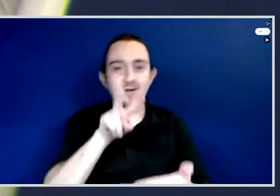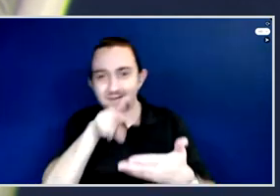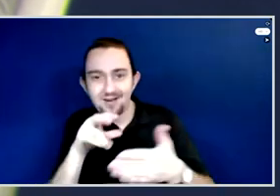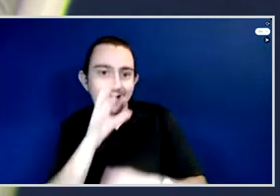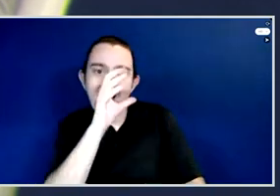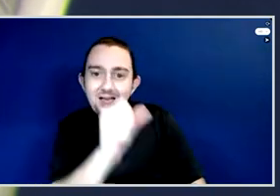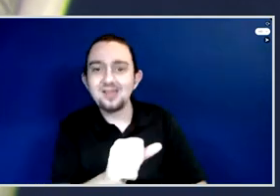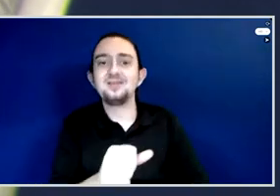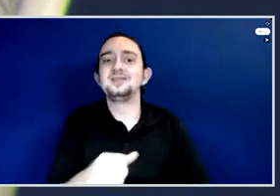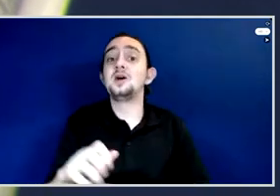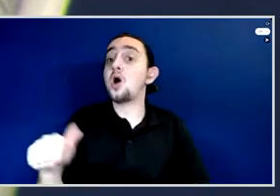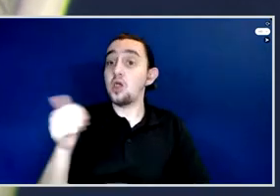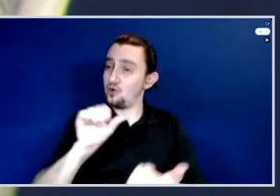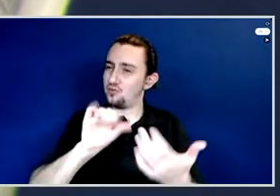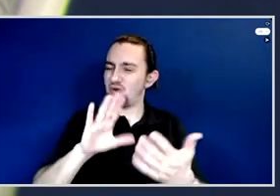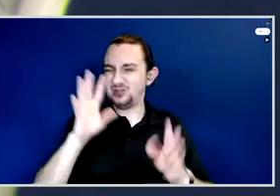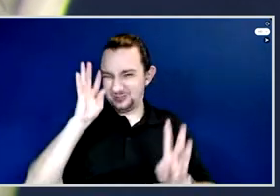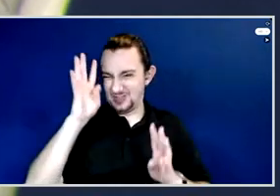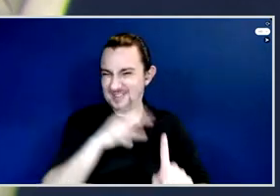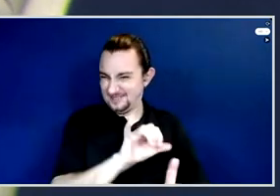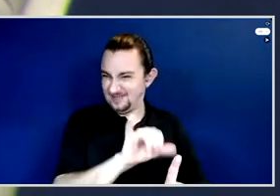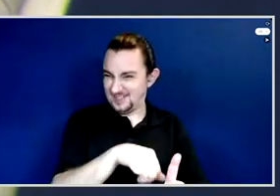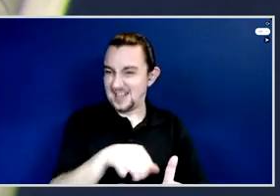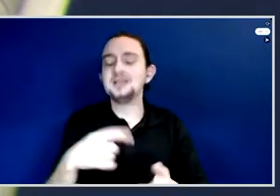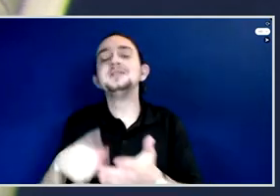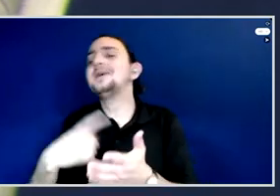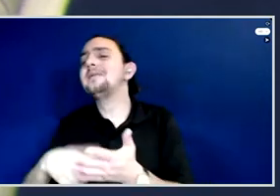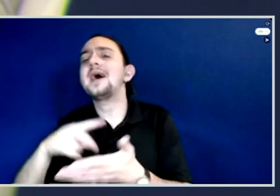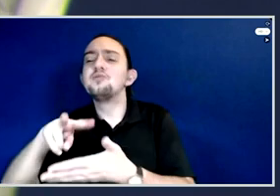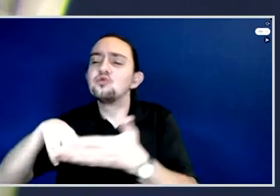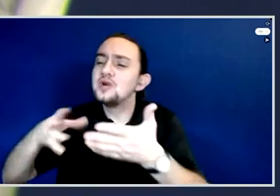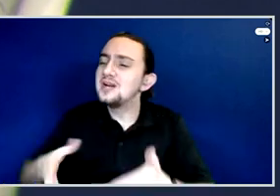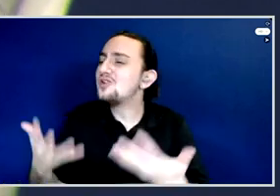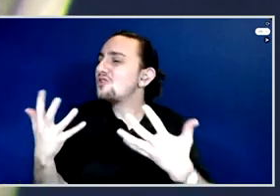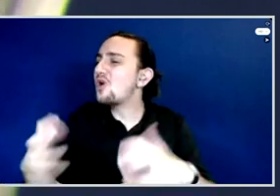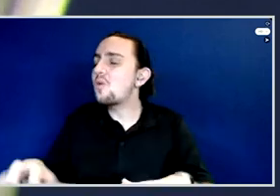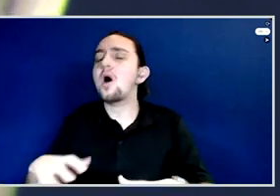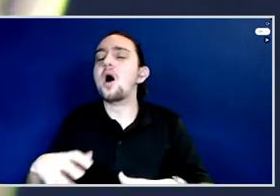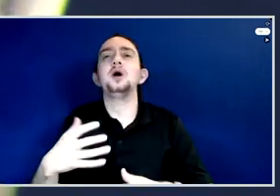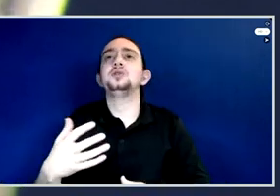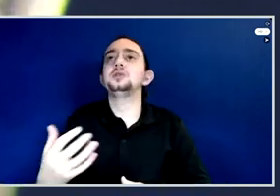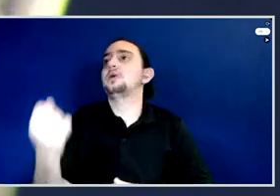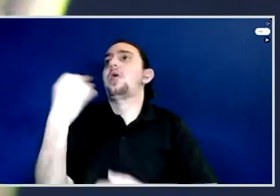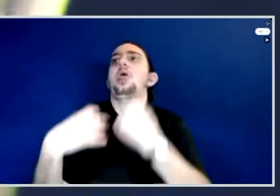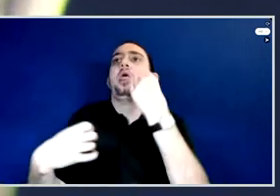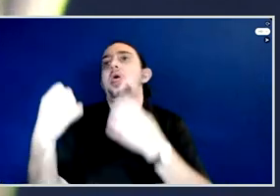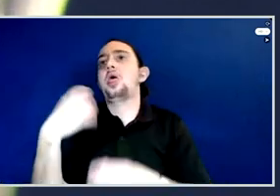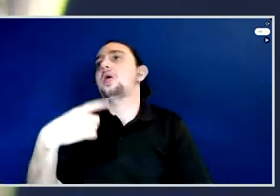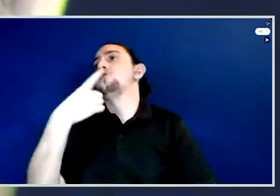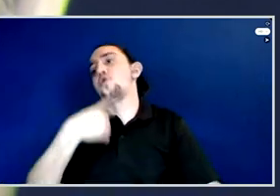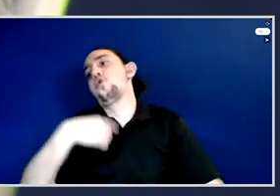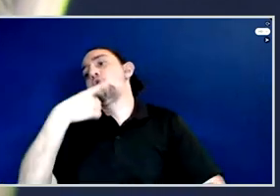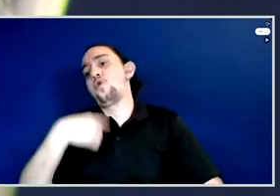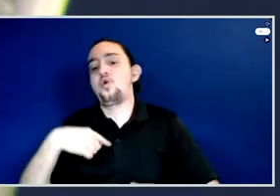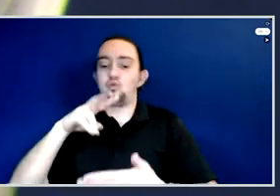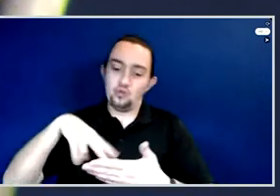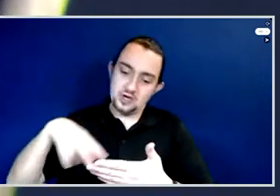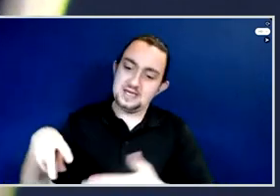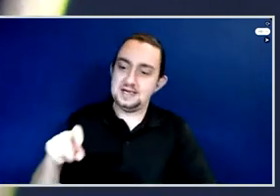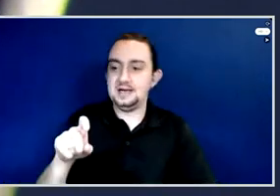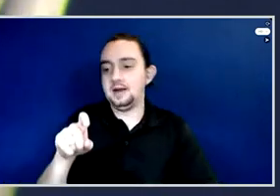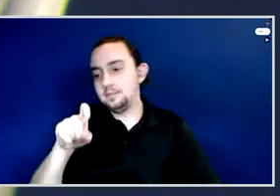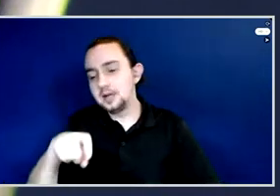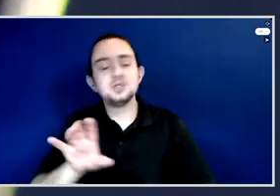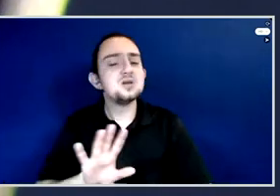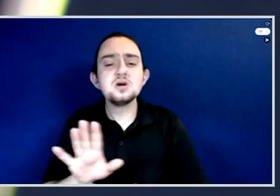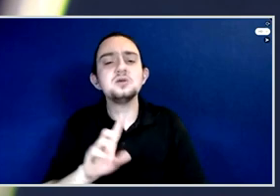to things be told to them. You know, they want to have some kind of experience to research on themselves, you know. So what we do, we allow